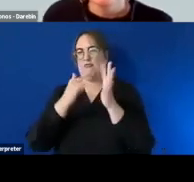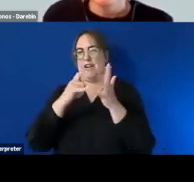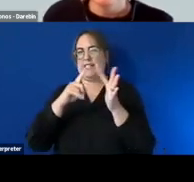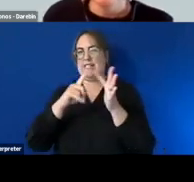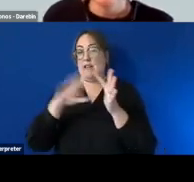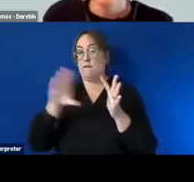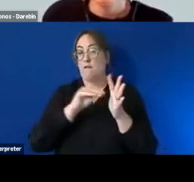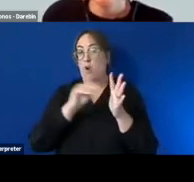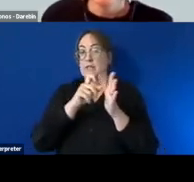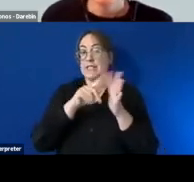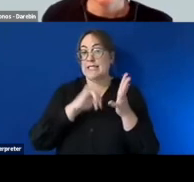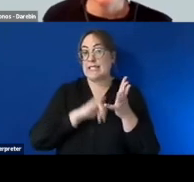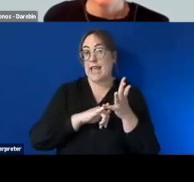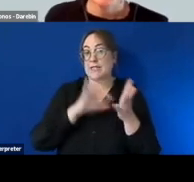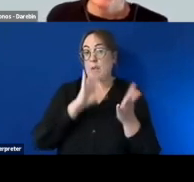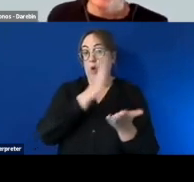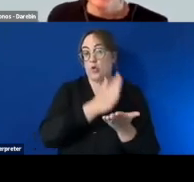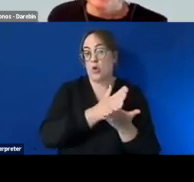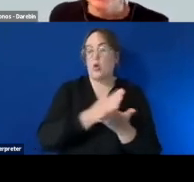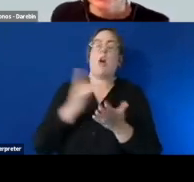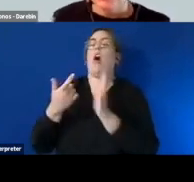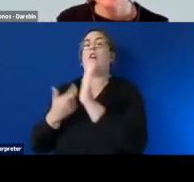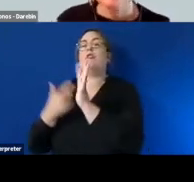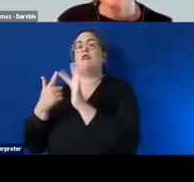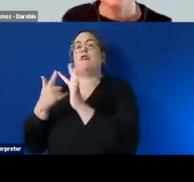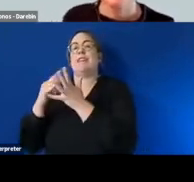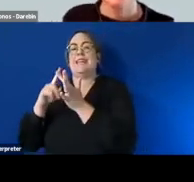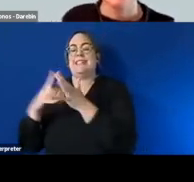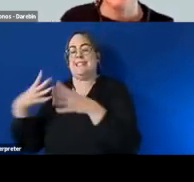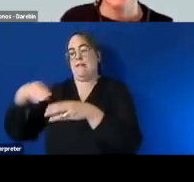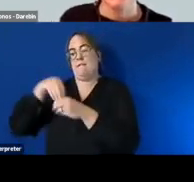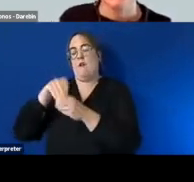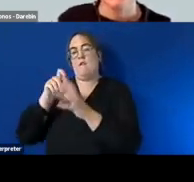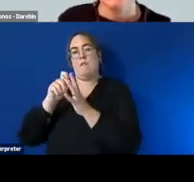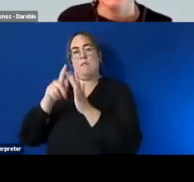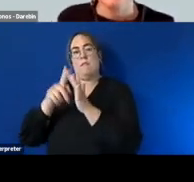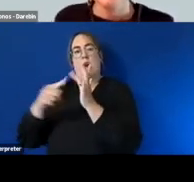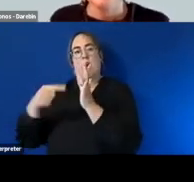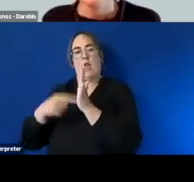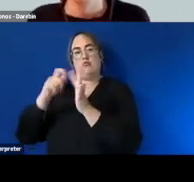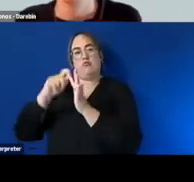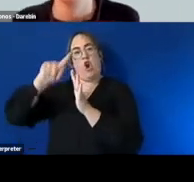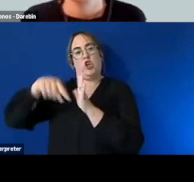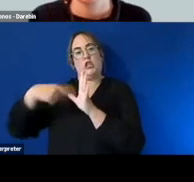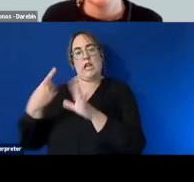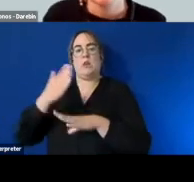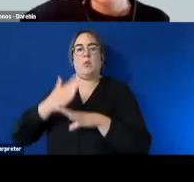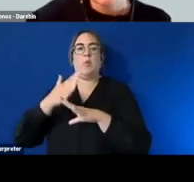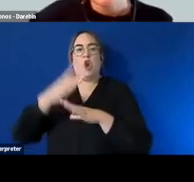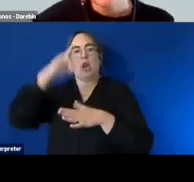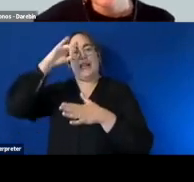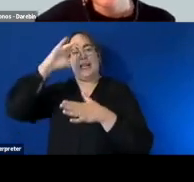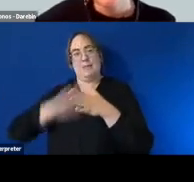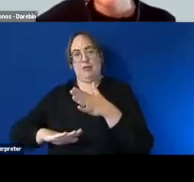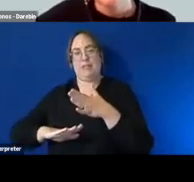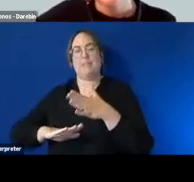um i'm not sure reese is involved in a pilot project around work experience and we've been liaising with him okay